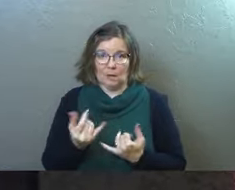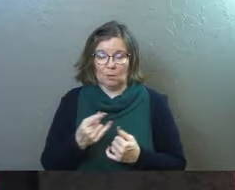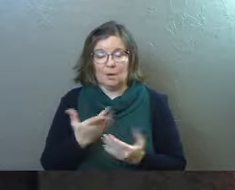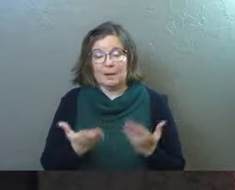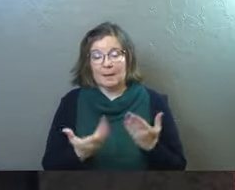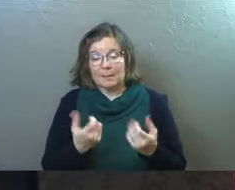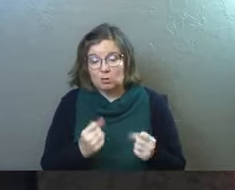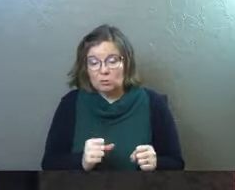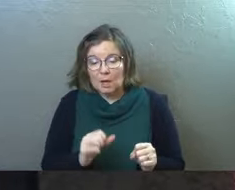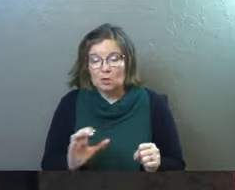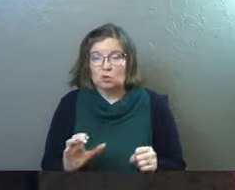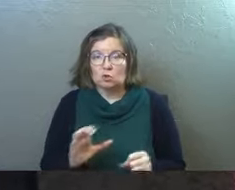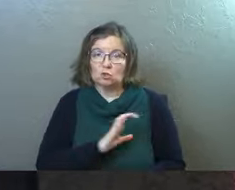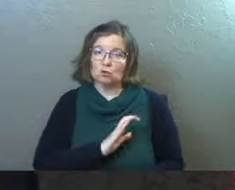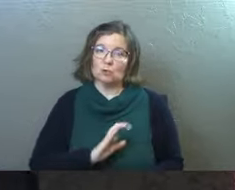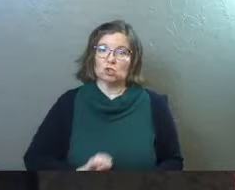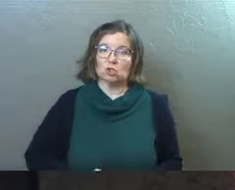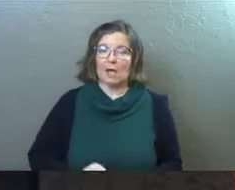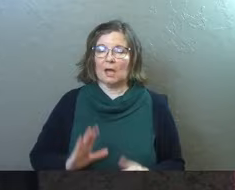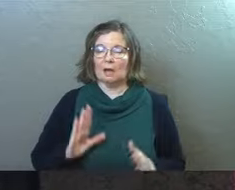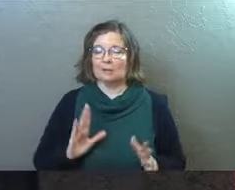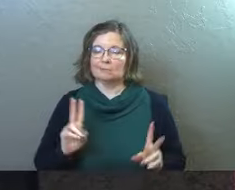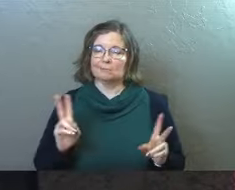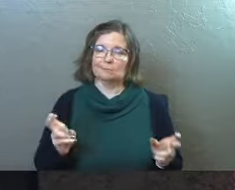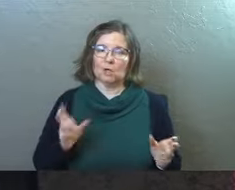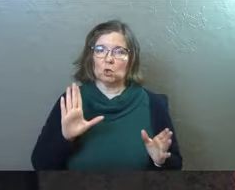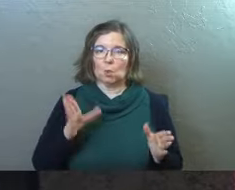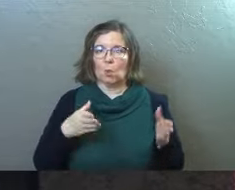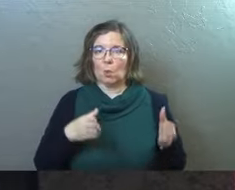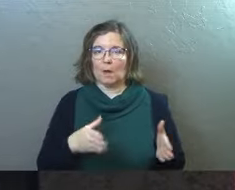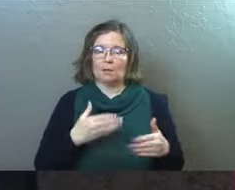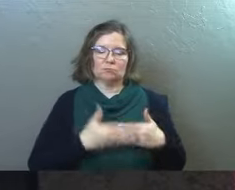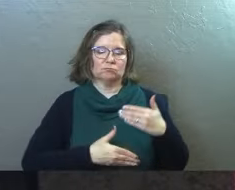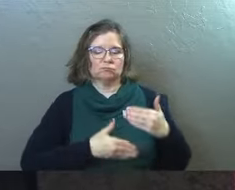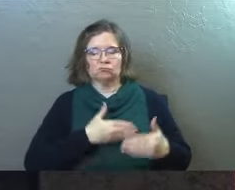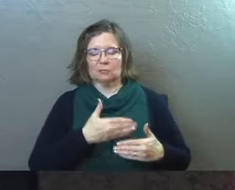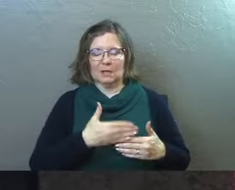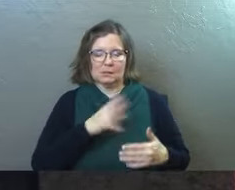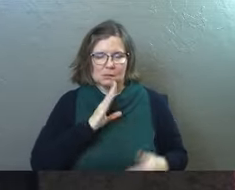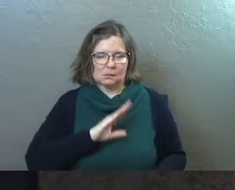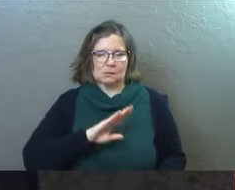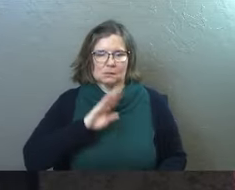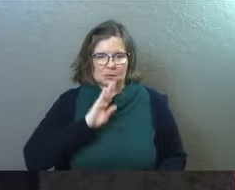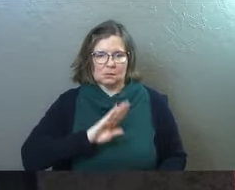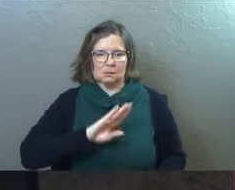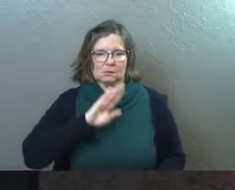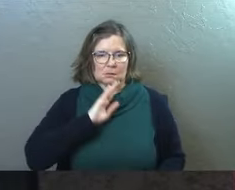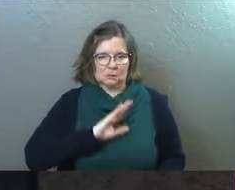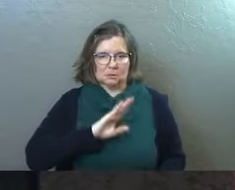And maybe you've tried to do Christianity and your way and you've been frustrated